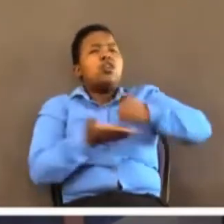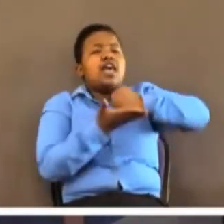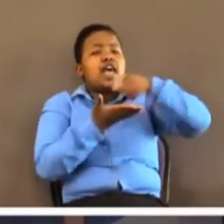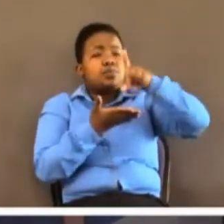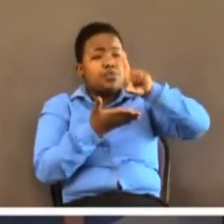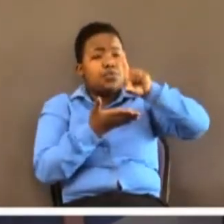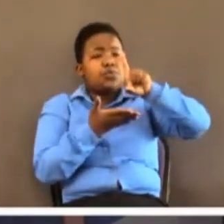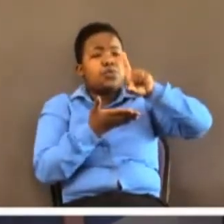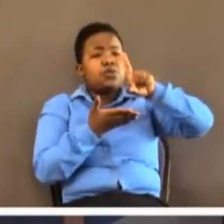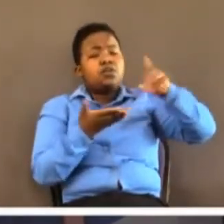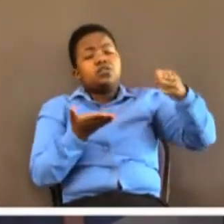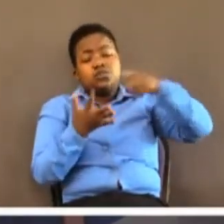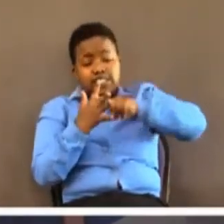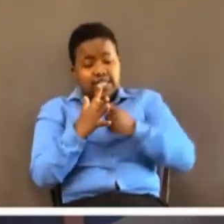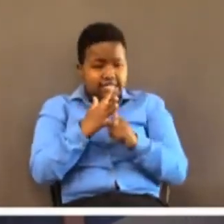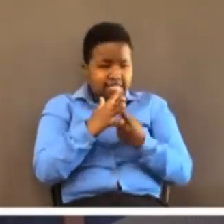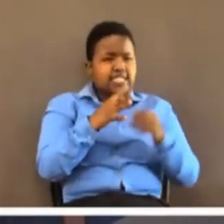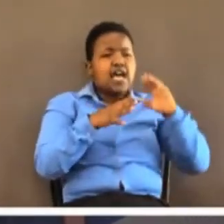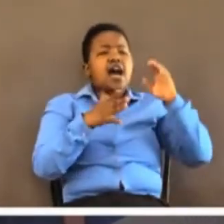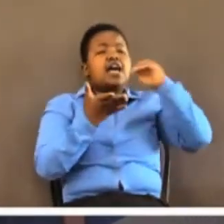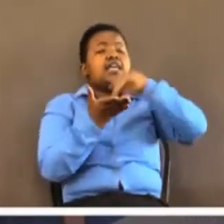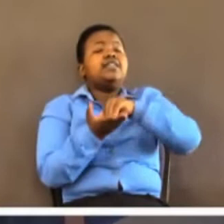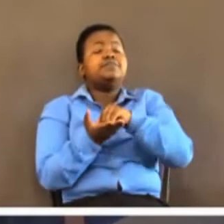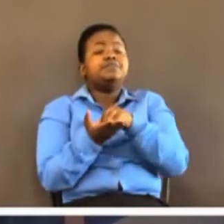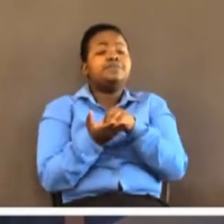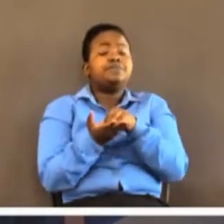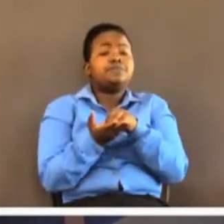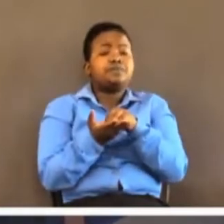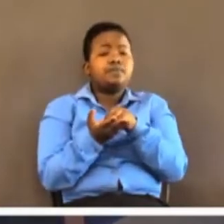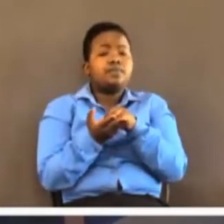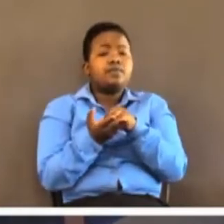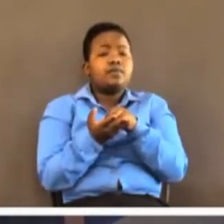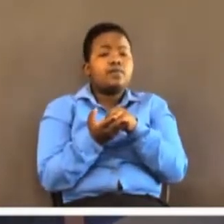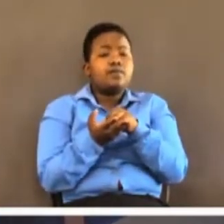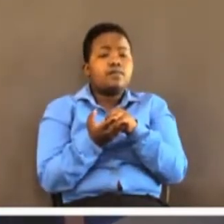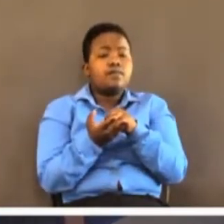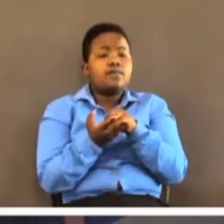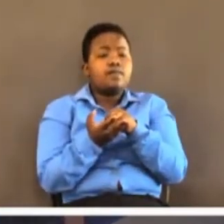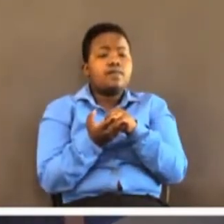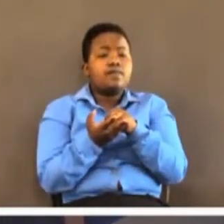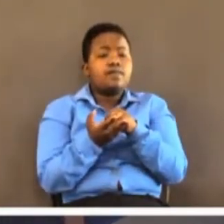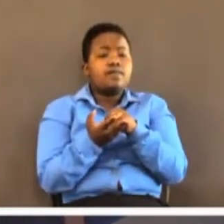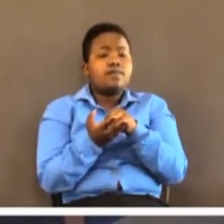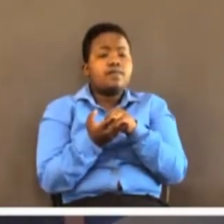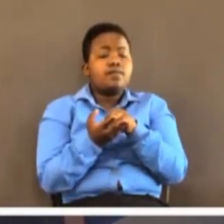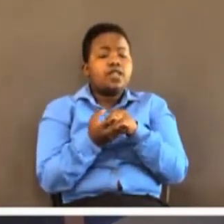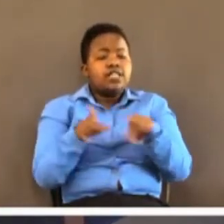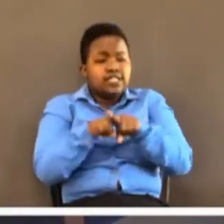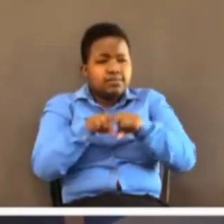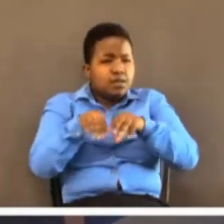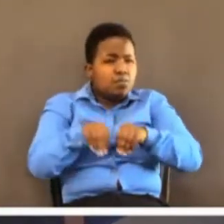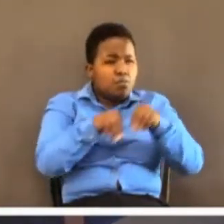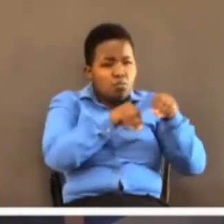May the Lord help you to start again. Secondary friends, in order to move on to a new